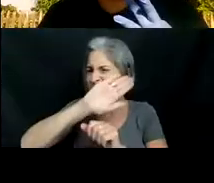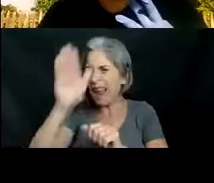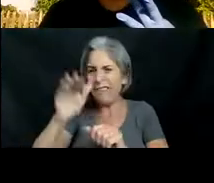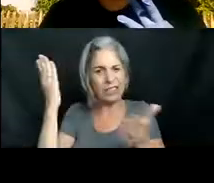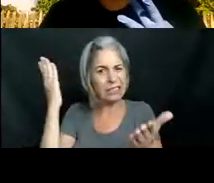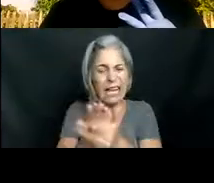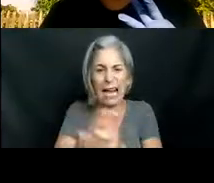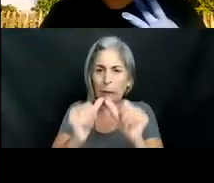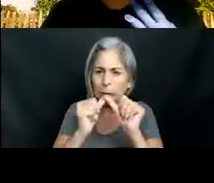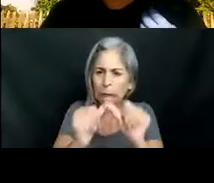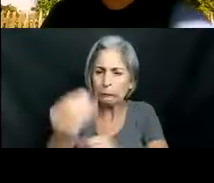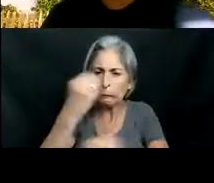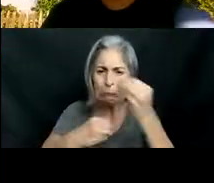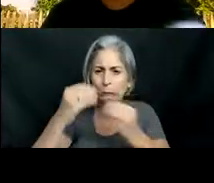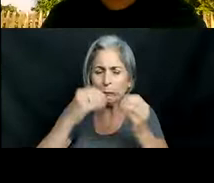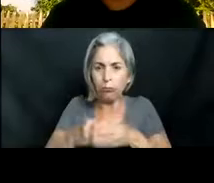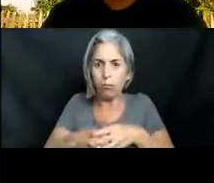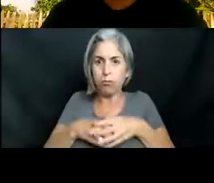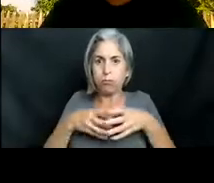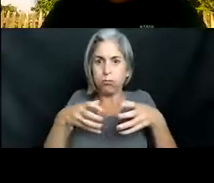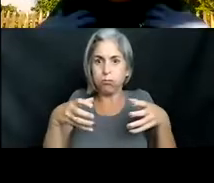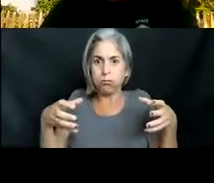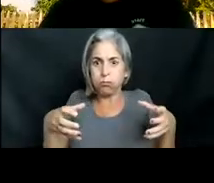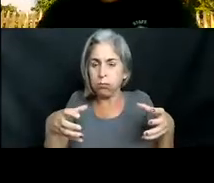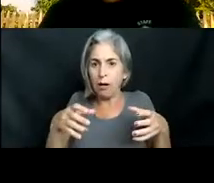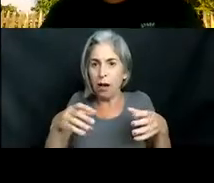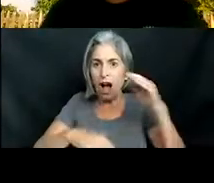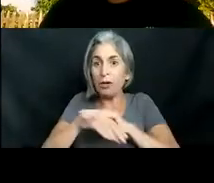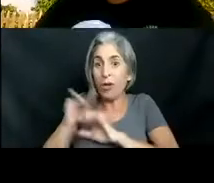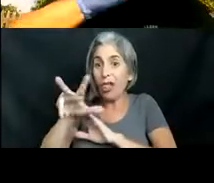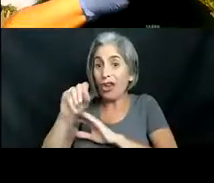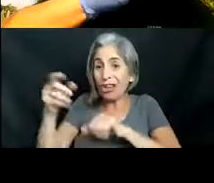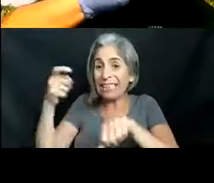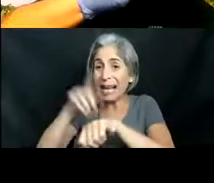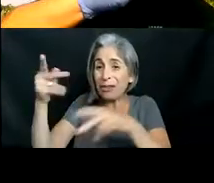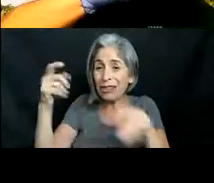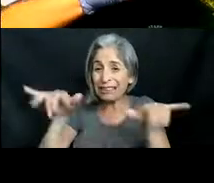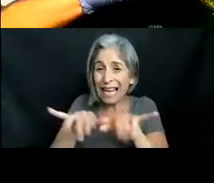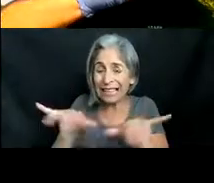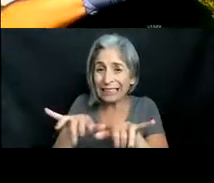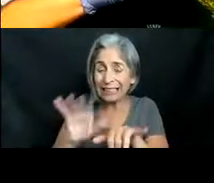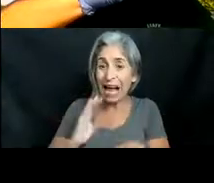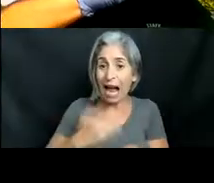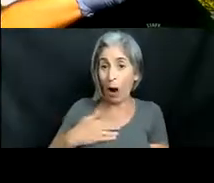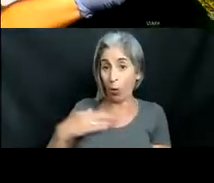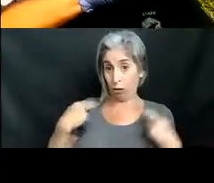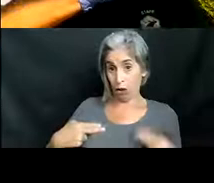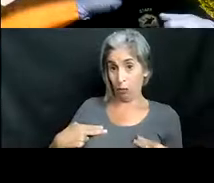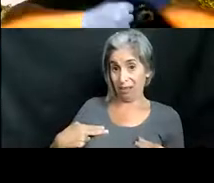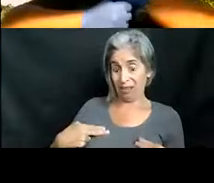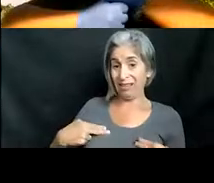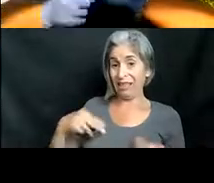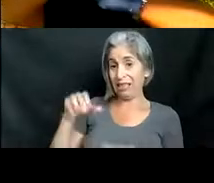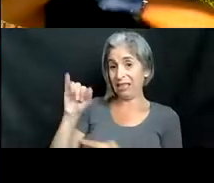once they're full that stomach can expand 30 times their regular size so even for us for us humans our our stomach is about the size of a fist